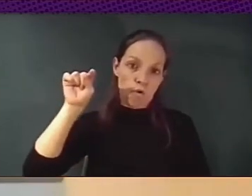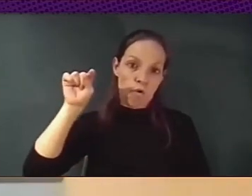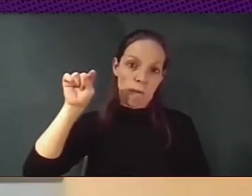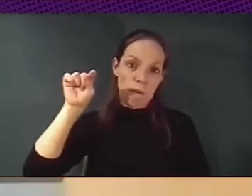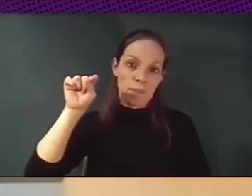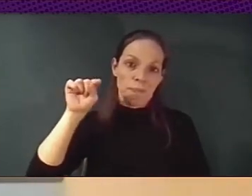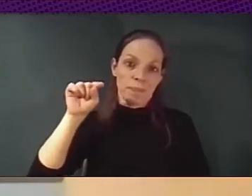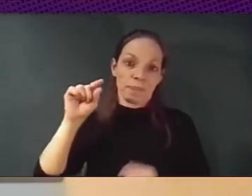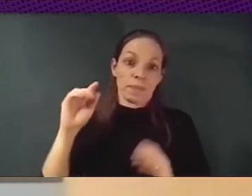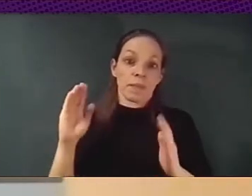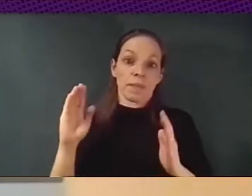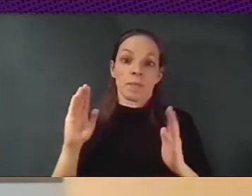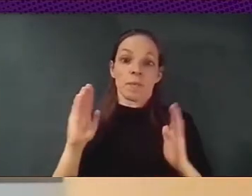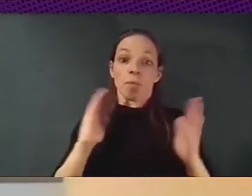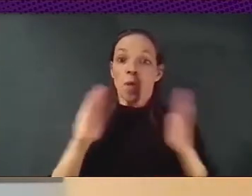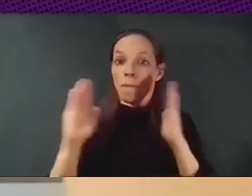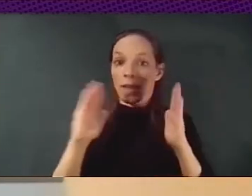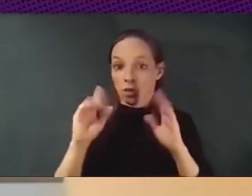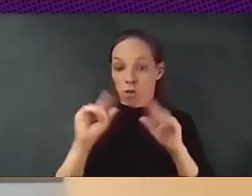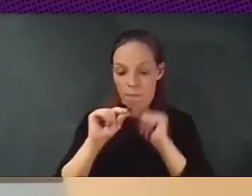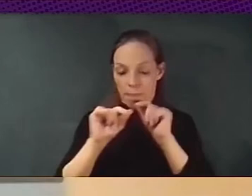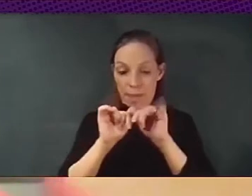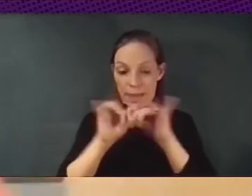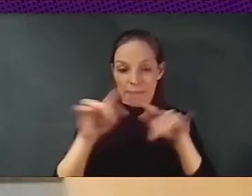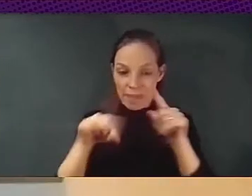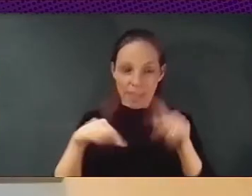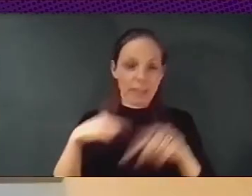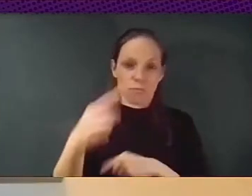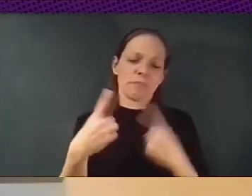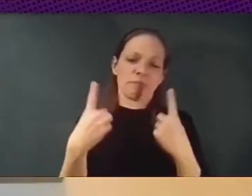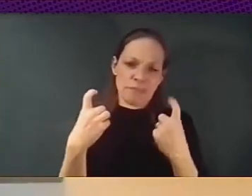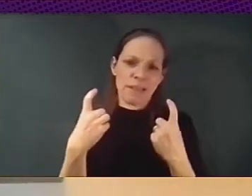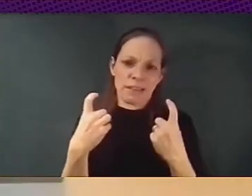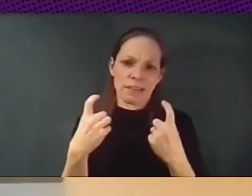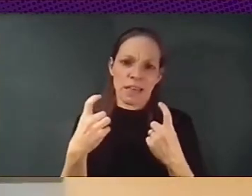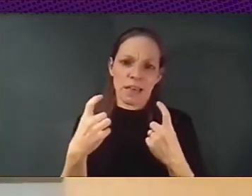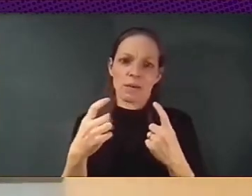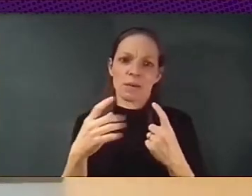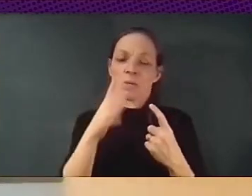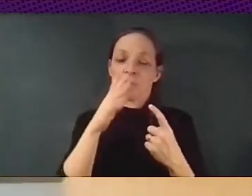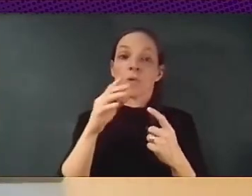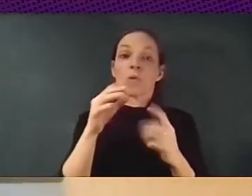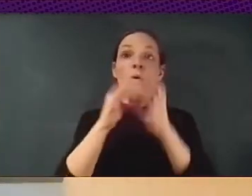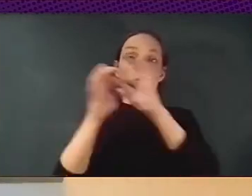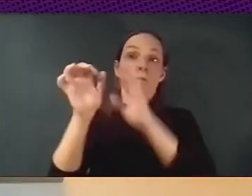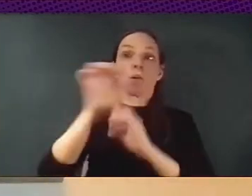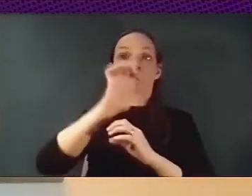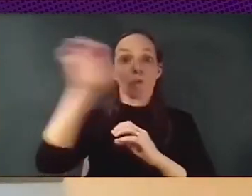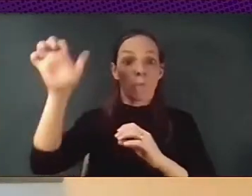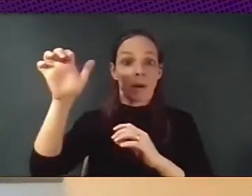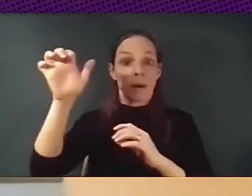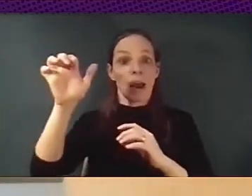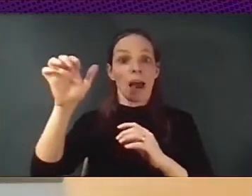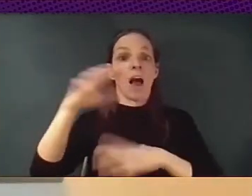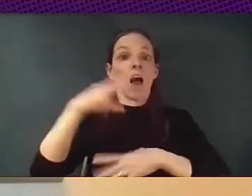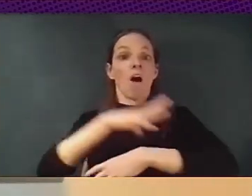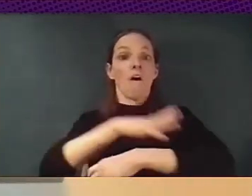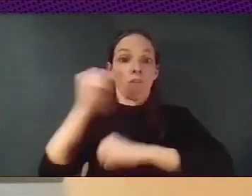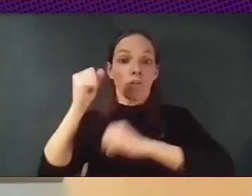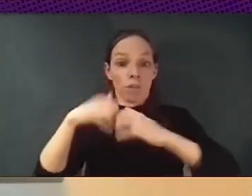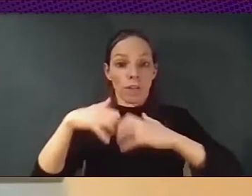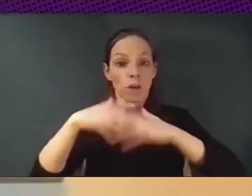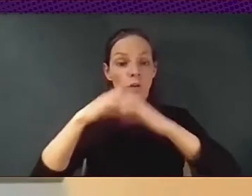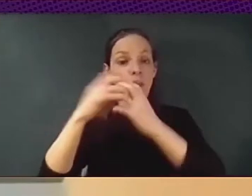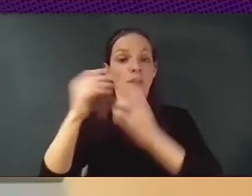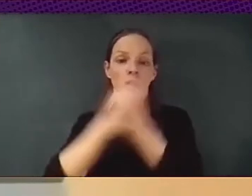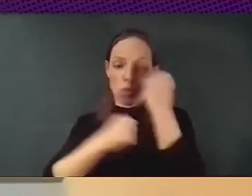next generation EU, and the recovery fund, we have to be able to direct all these investment into building this